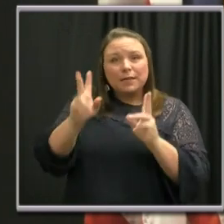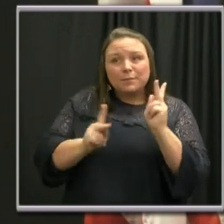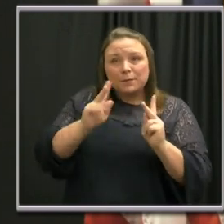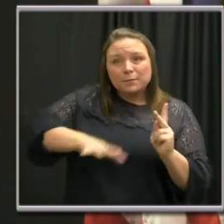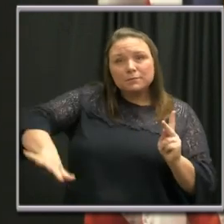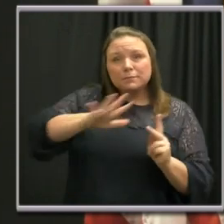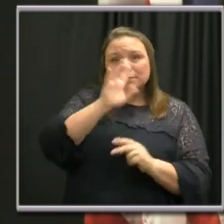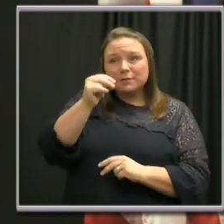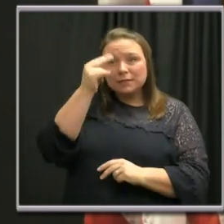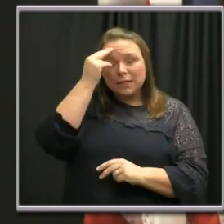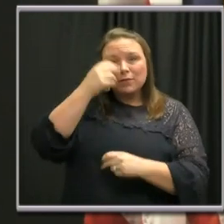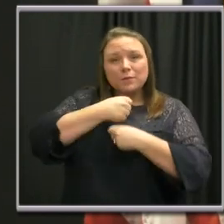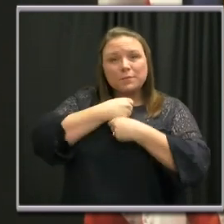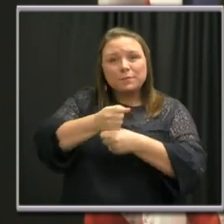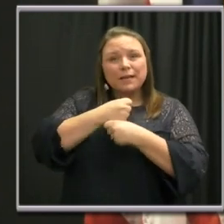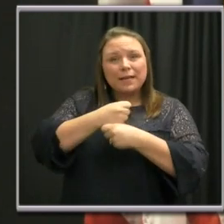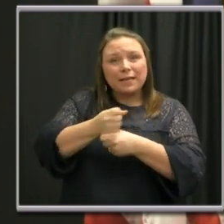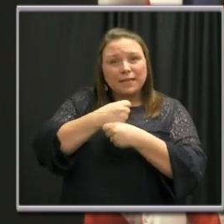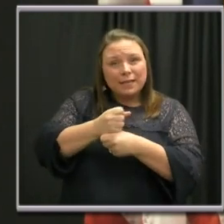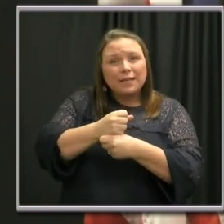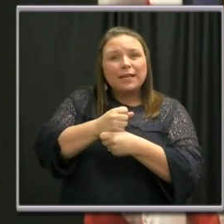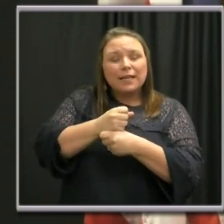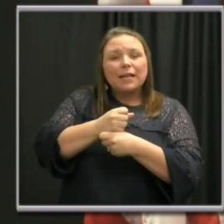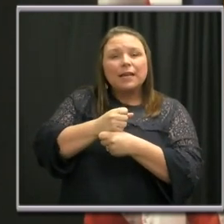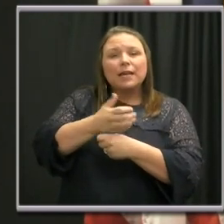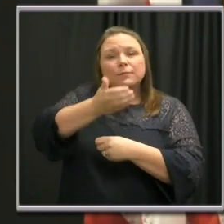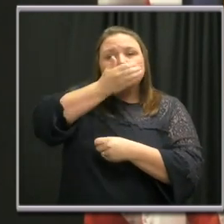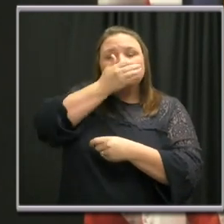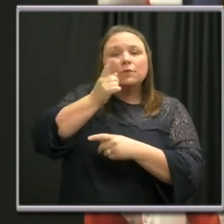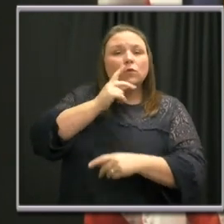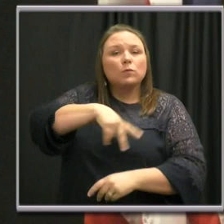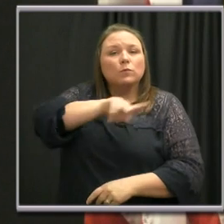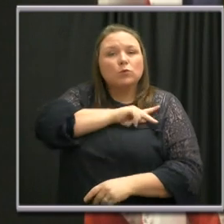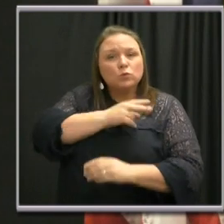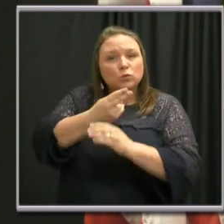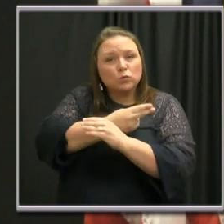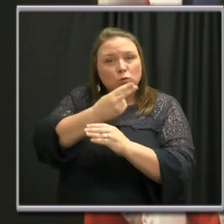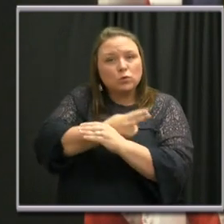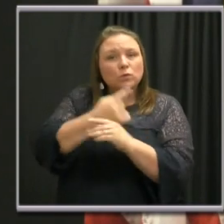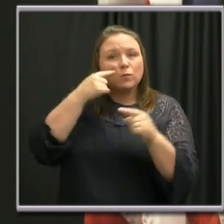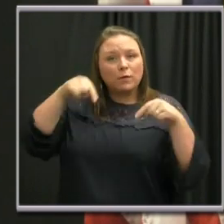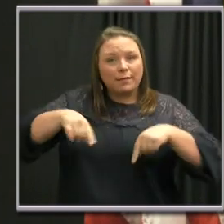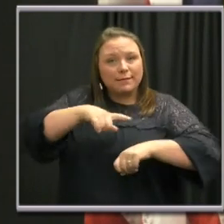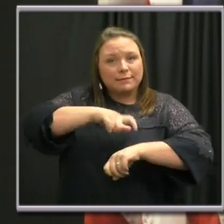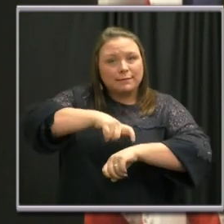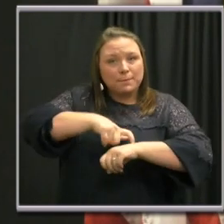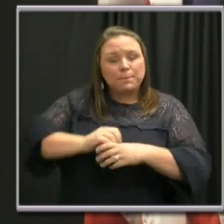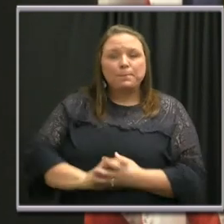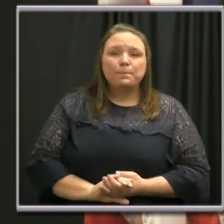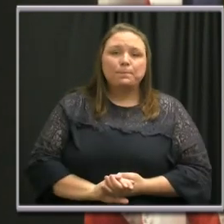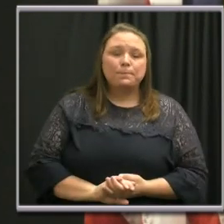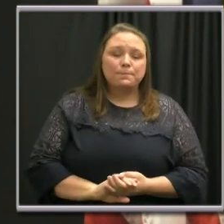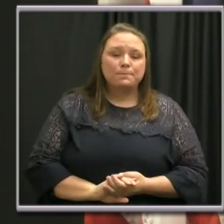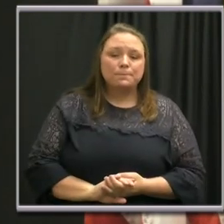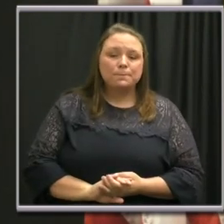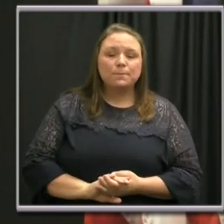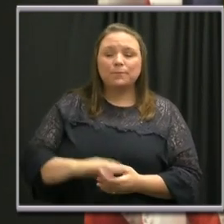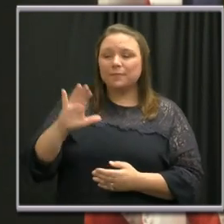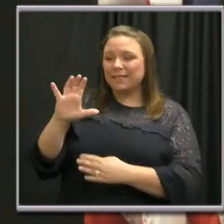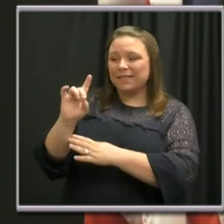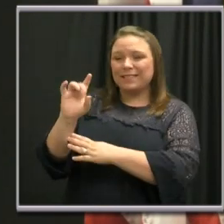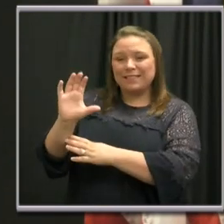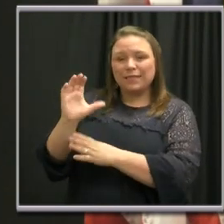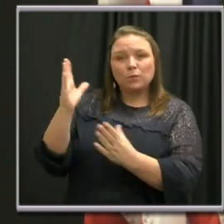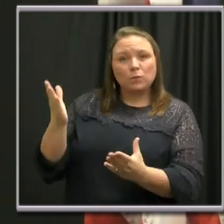been making cloth face coverings for personal use during this coronavirus outbreak. The CDC